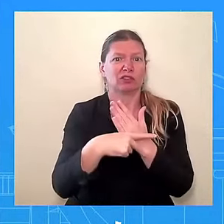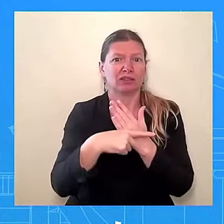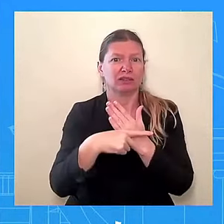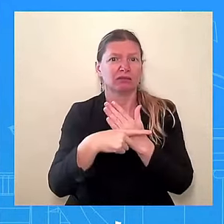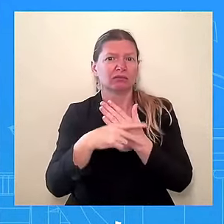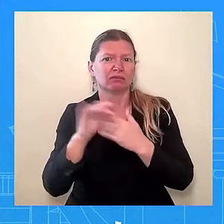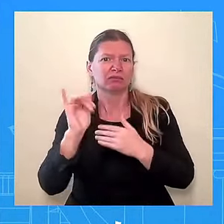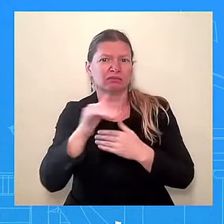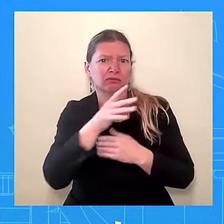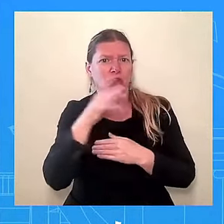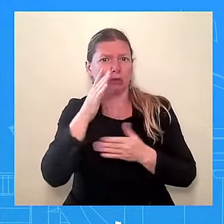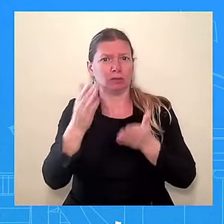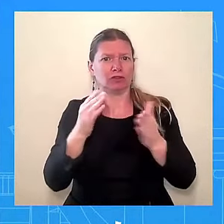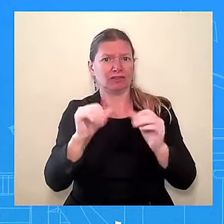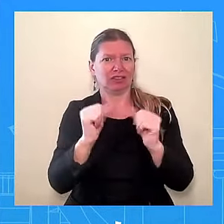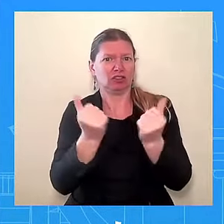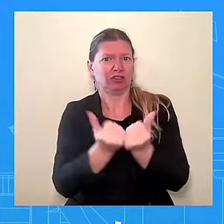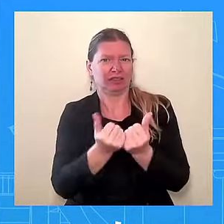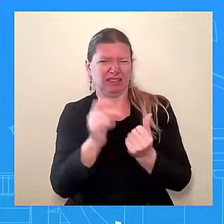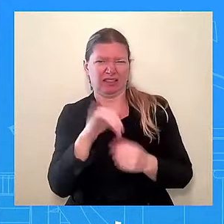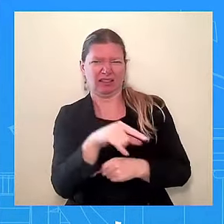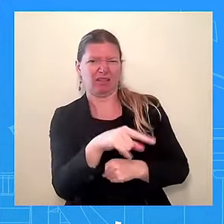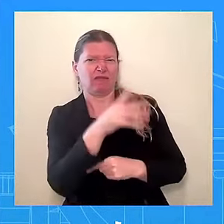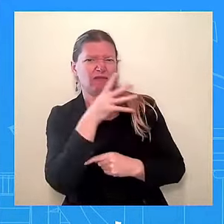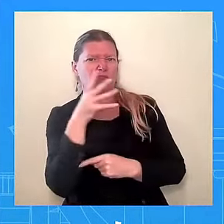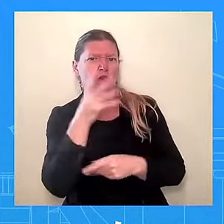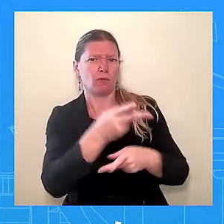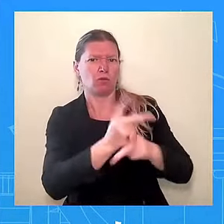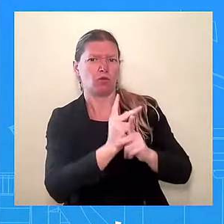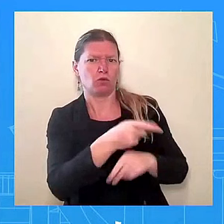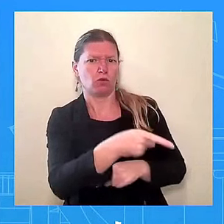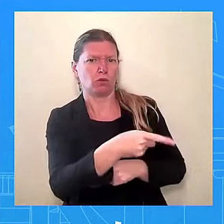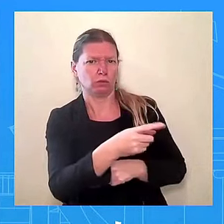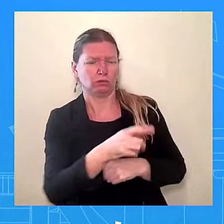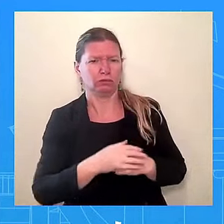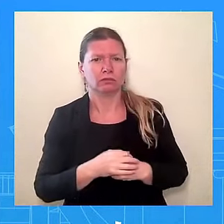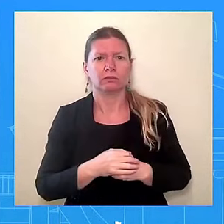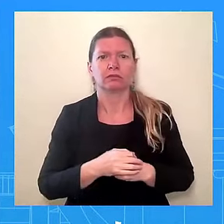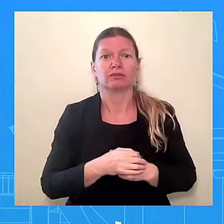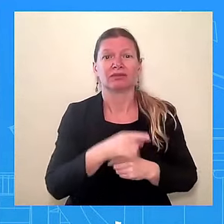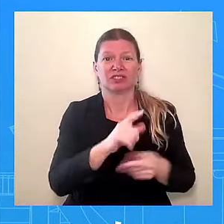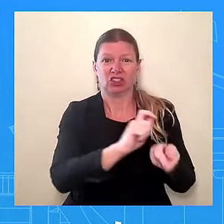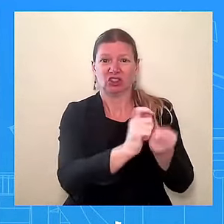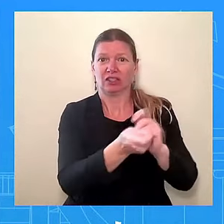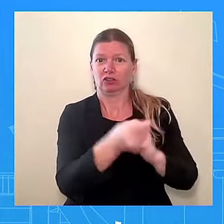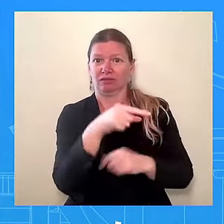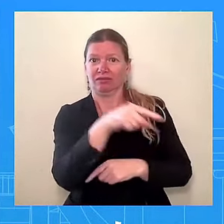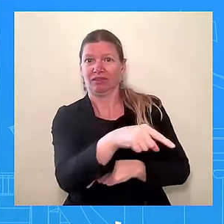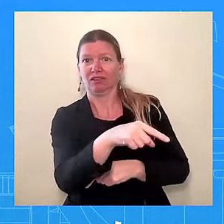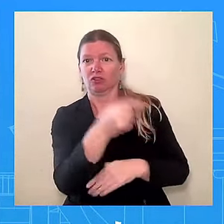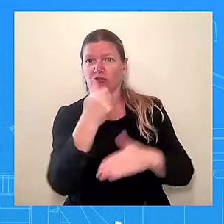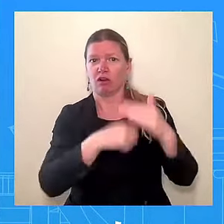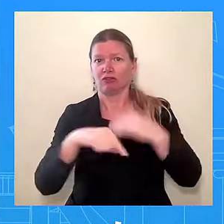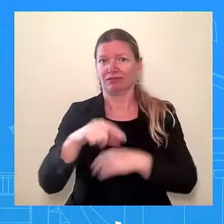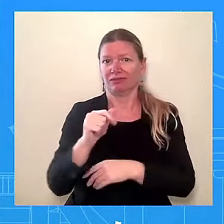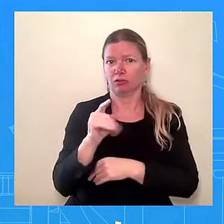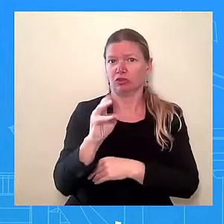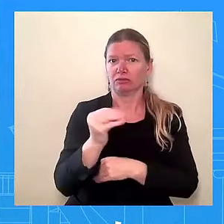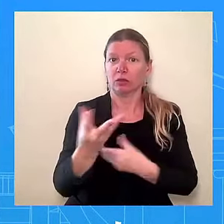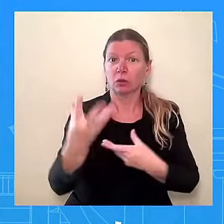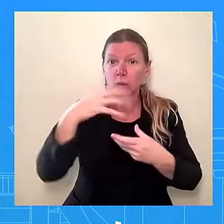this administration have included, but not necessarily have been limited to, diversifying the agency leadership and county committee membership,